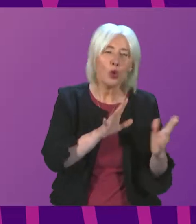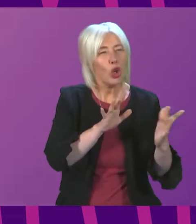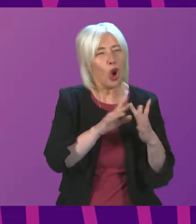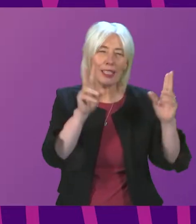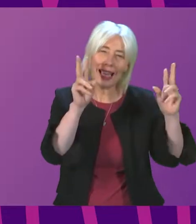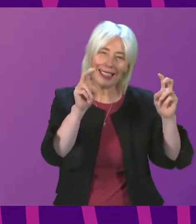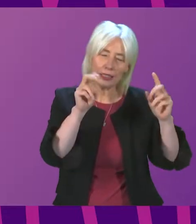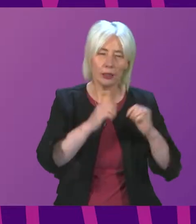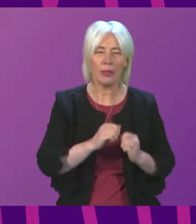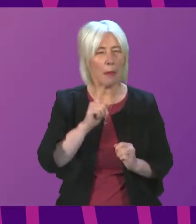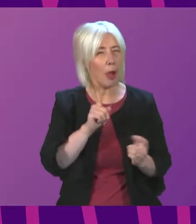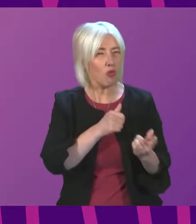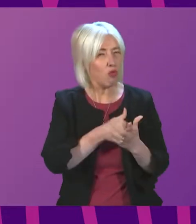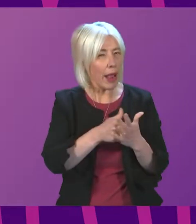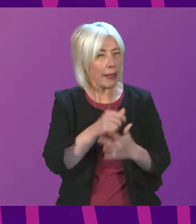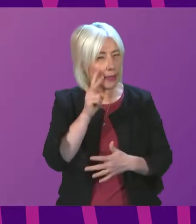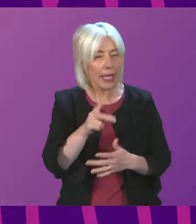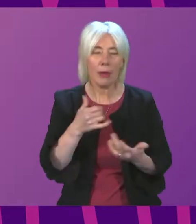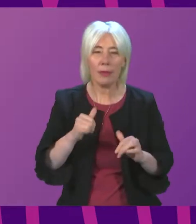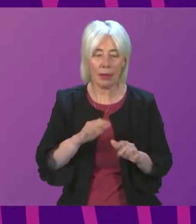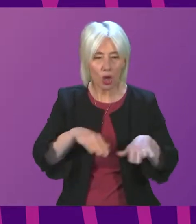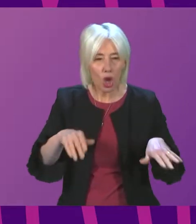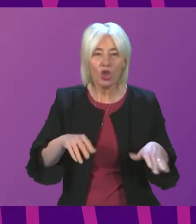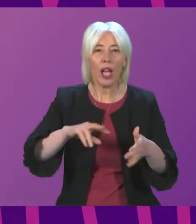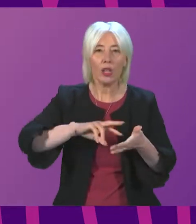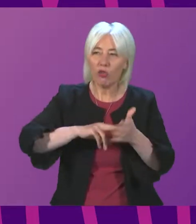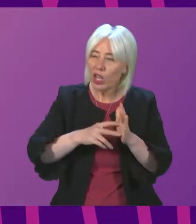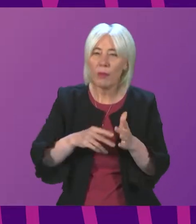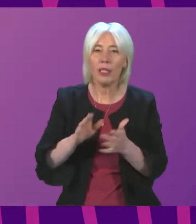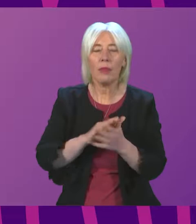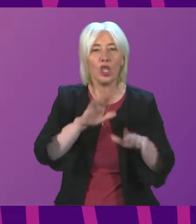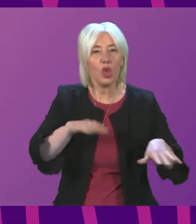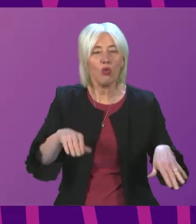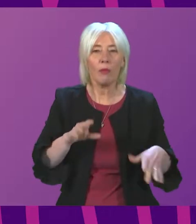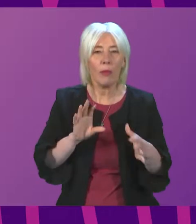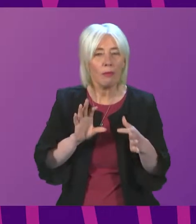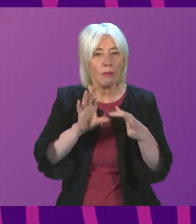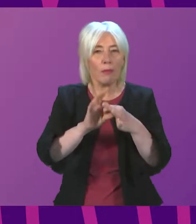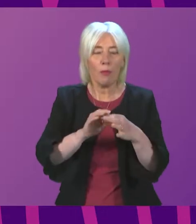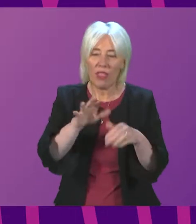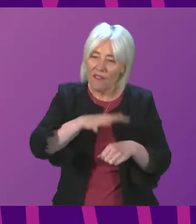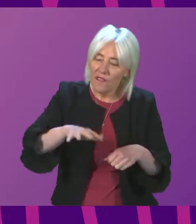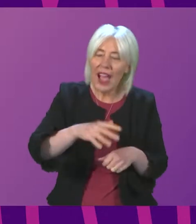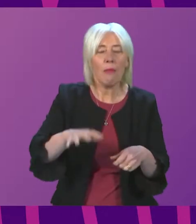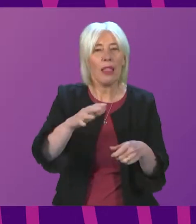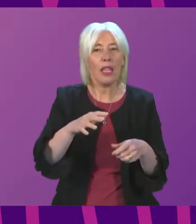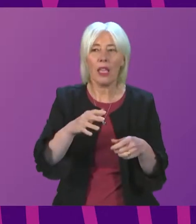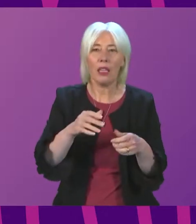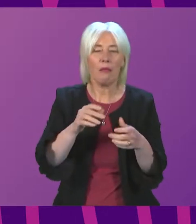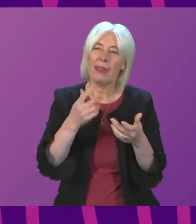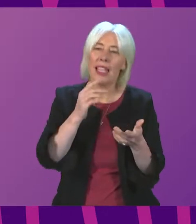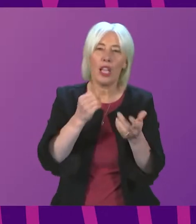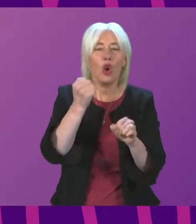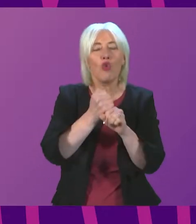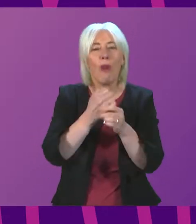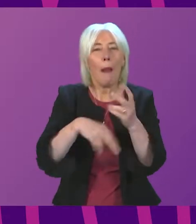Minister will appreciate that childcare arrangements often mean that children are in prolonged contact with family members such as grandparents, although